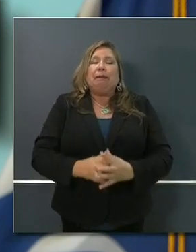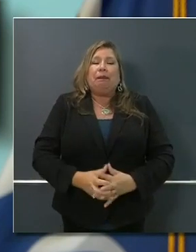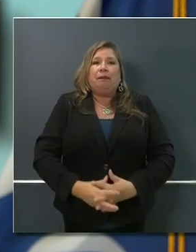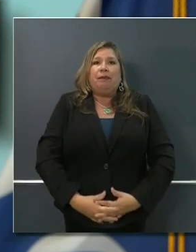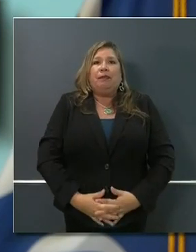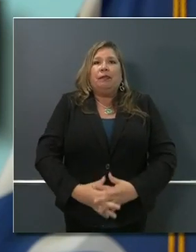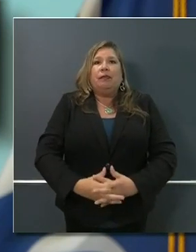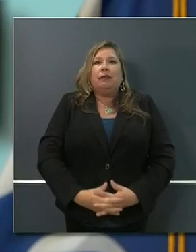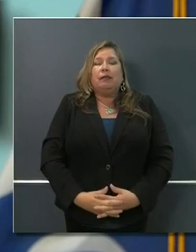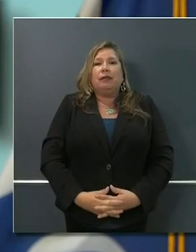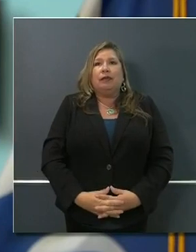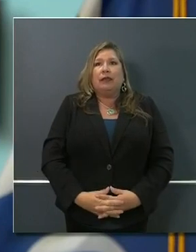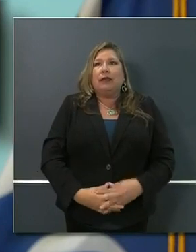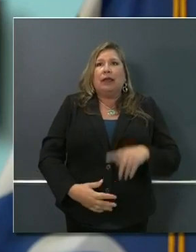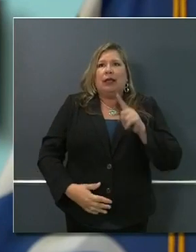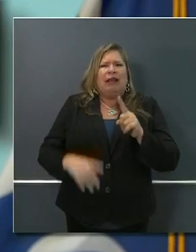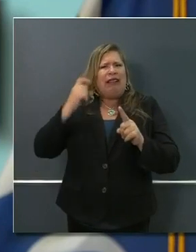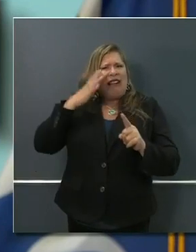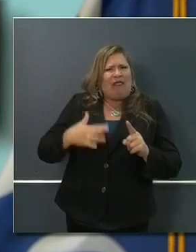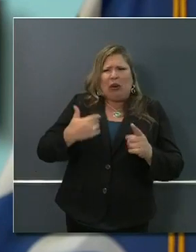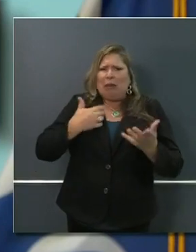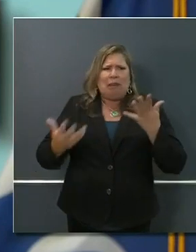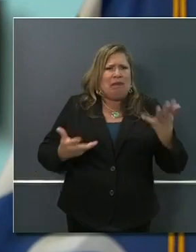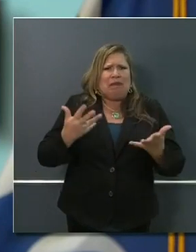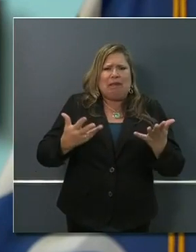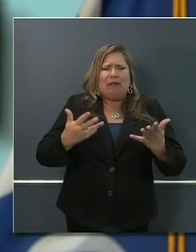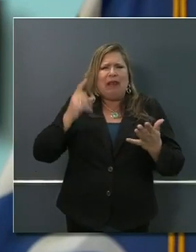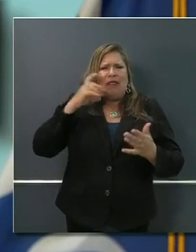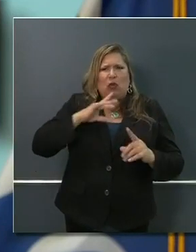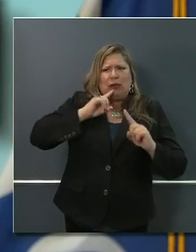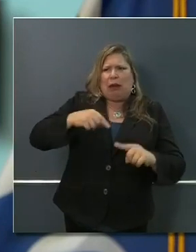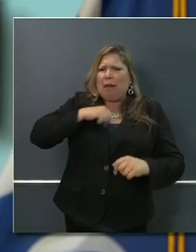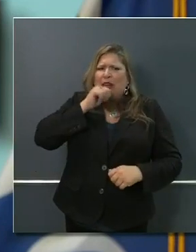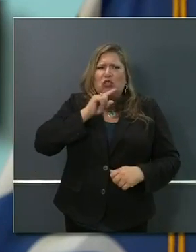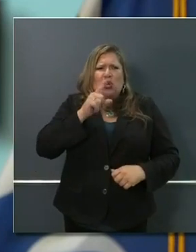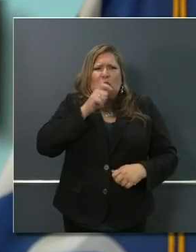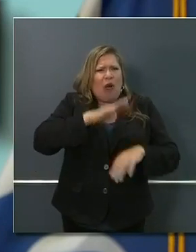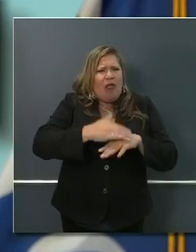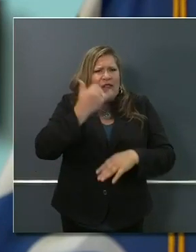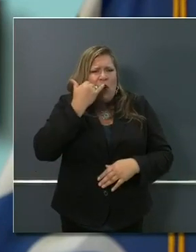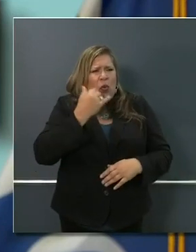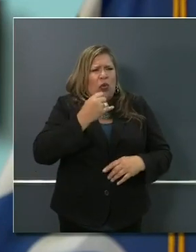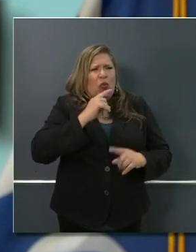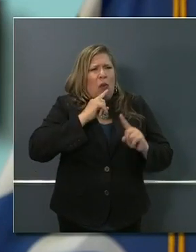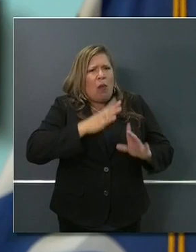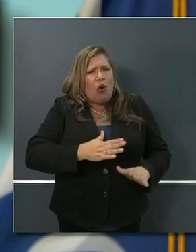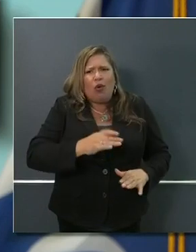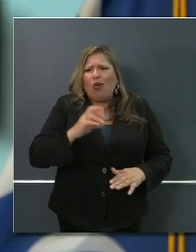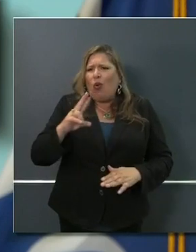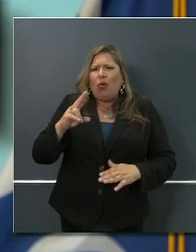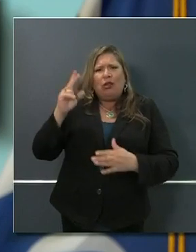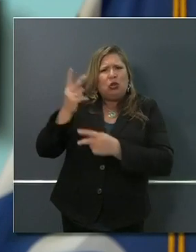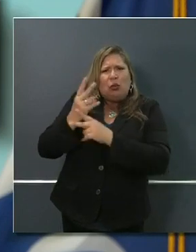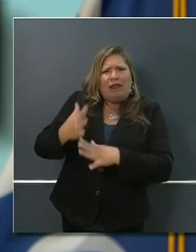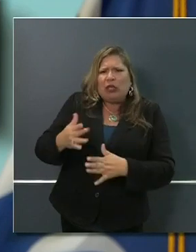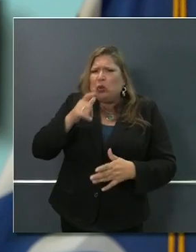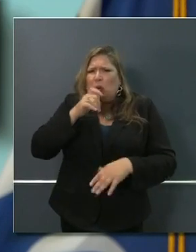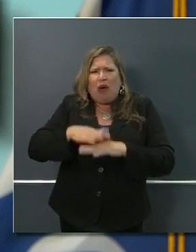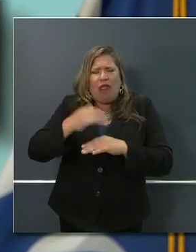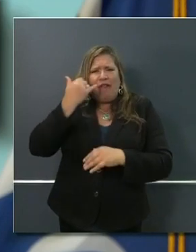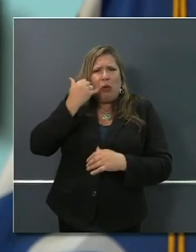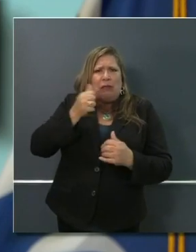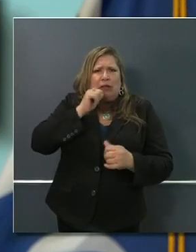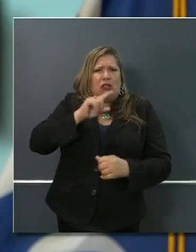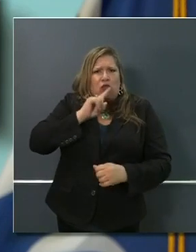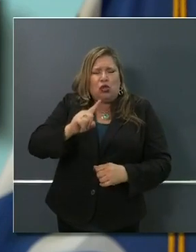it was Supervisor. I'm not sure who was on the line, the reporter or the supervisor. I think I'll let you get back to your interview. But I, as you know, laid out